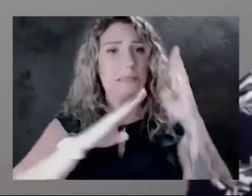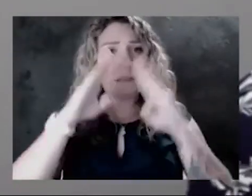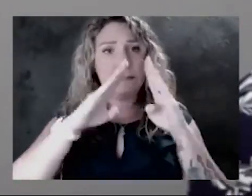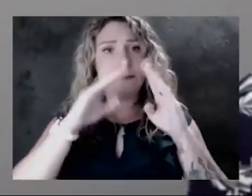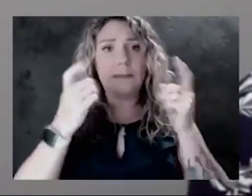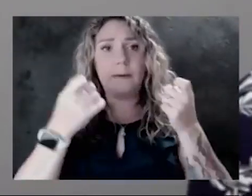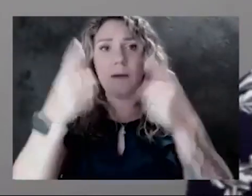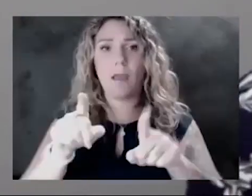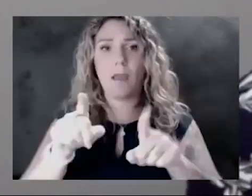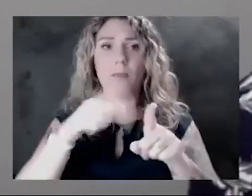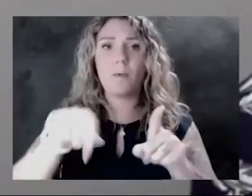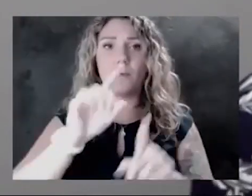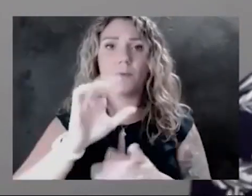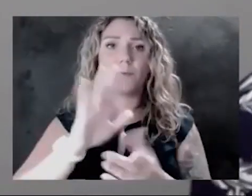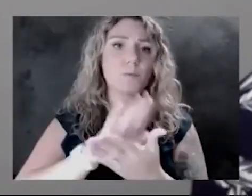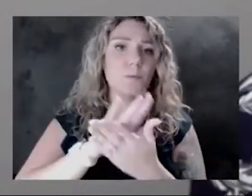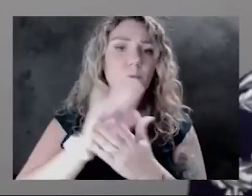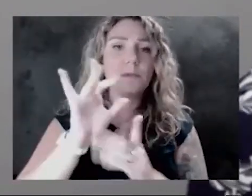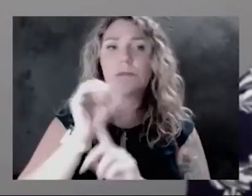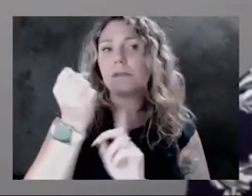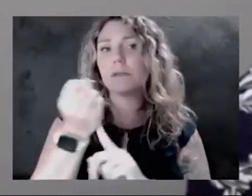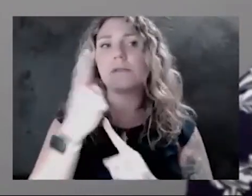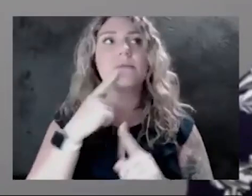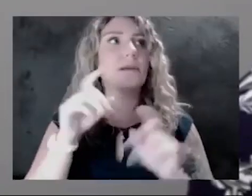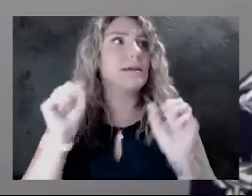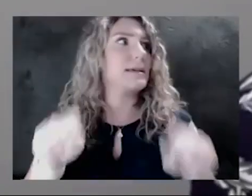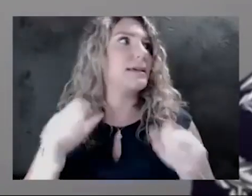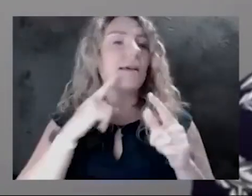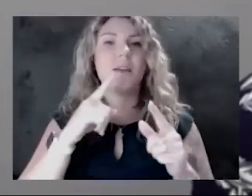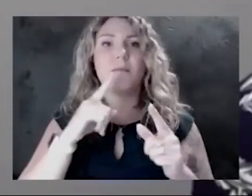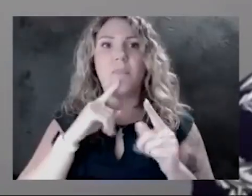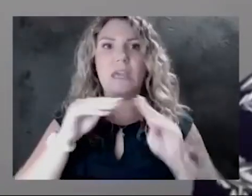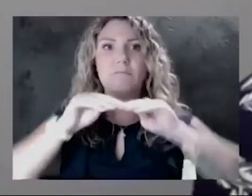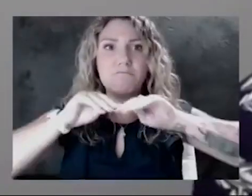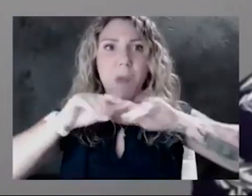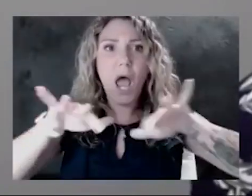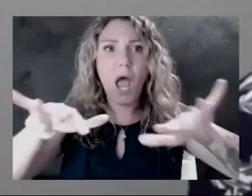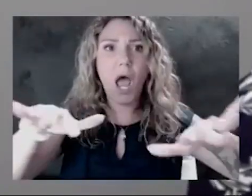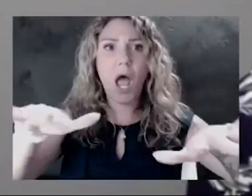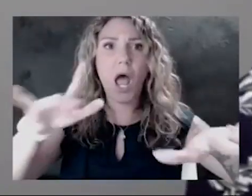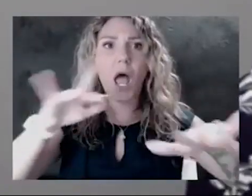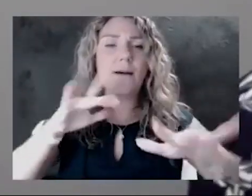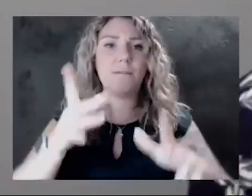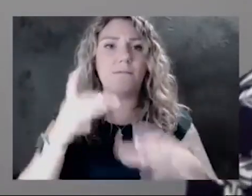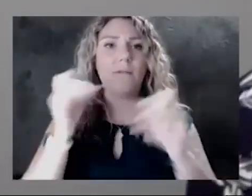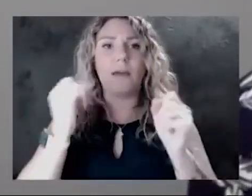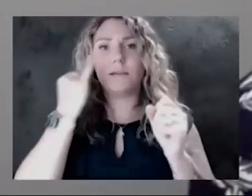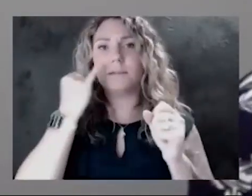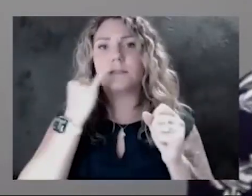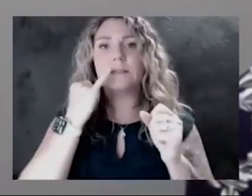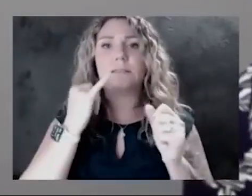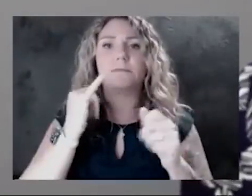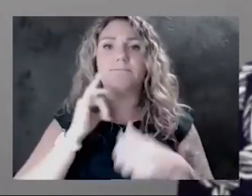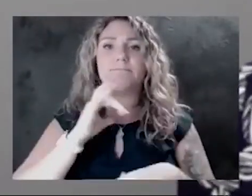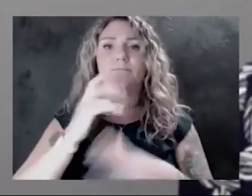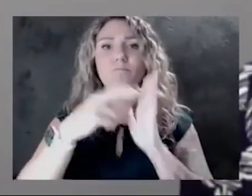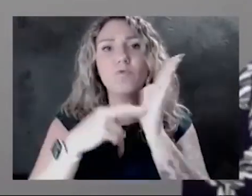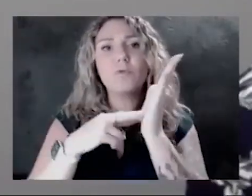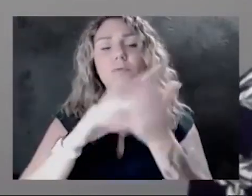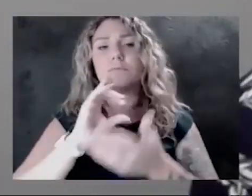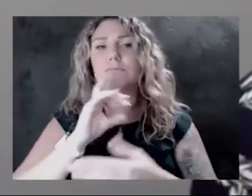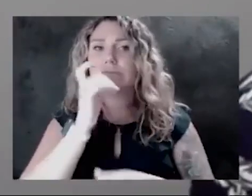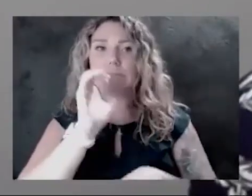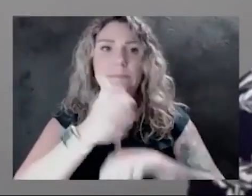school settings. They can literally be hot boxes for infection if they do not have the right controls in place. Um, and we forget that there are teachers